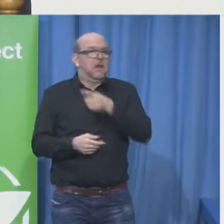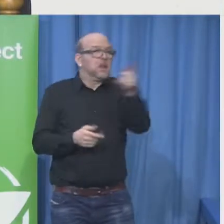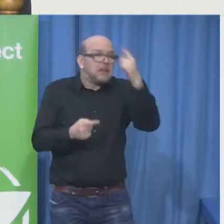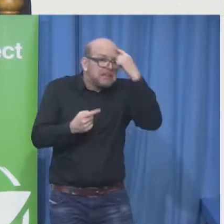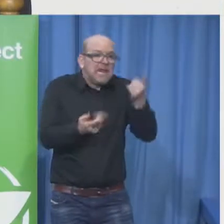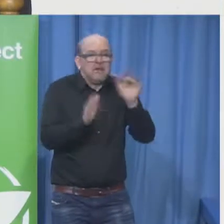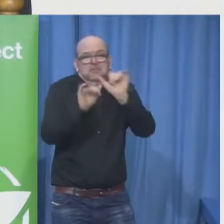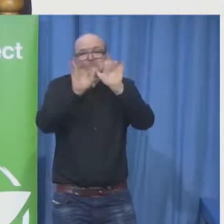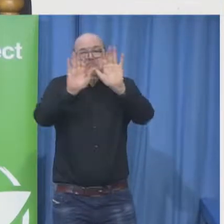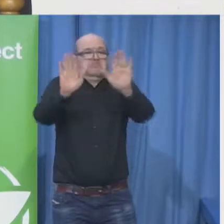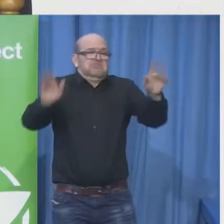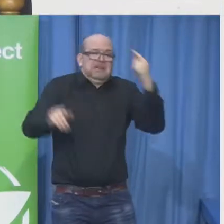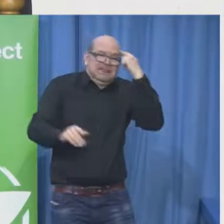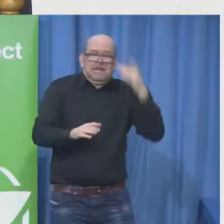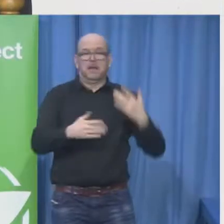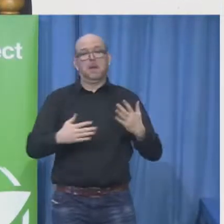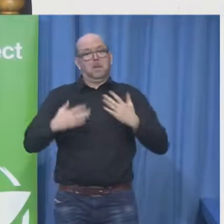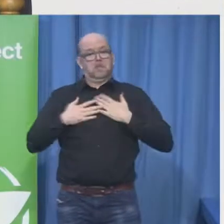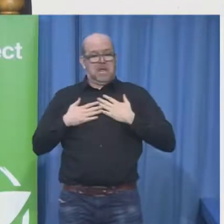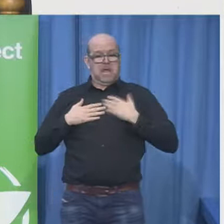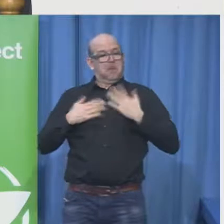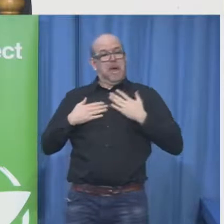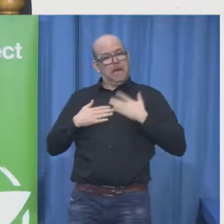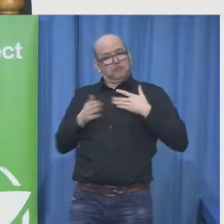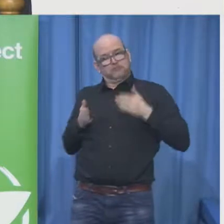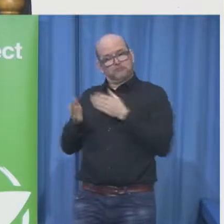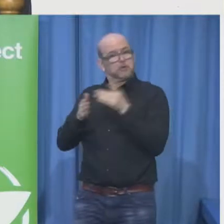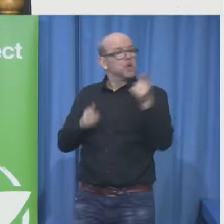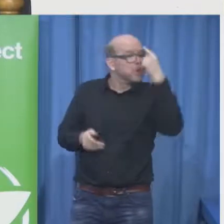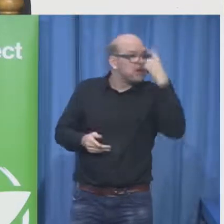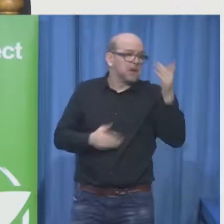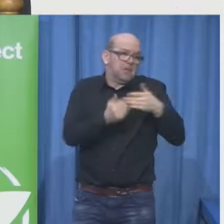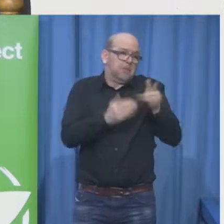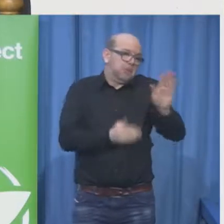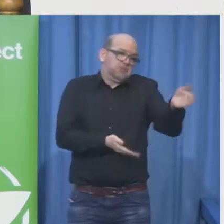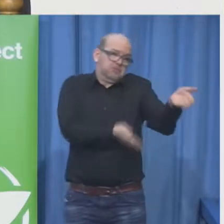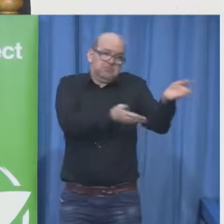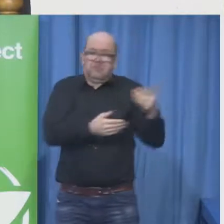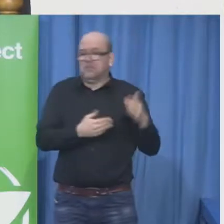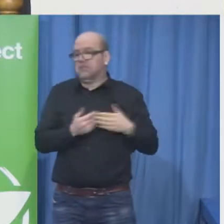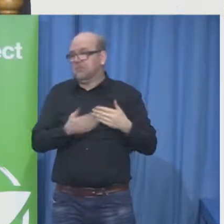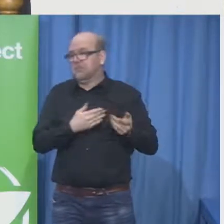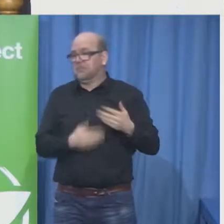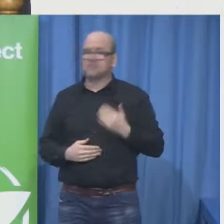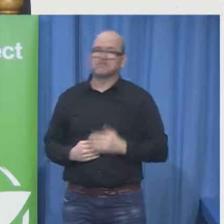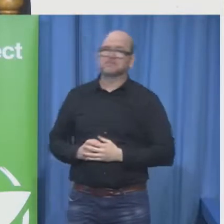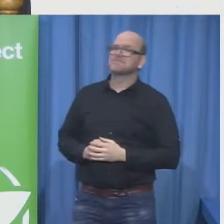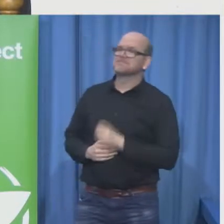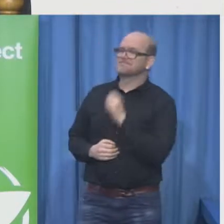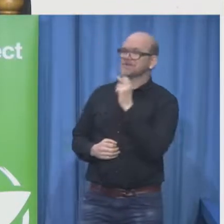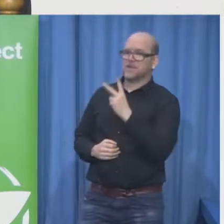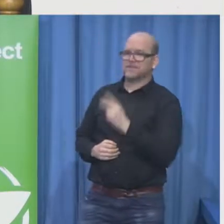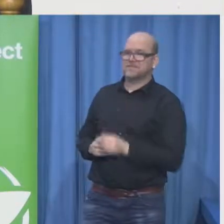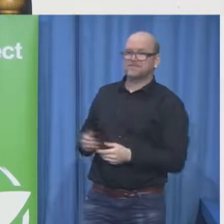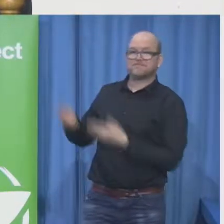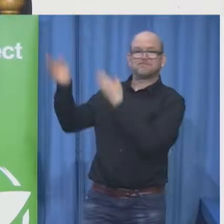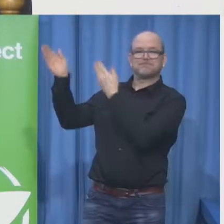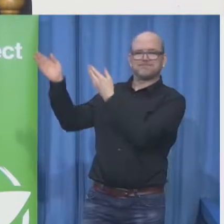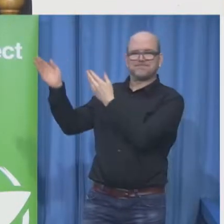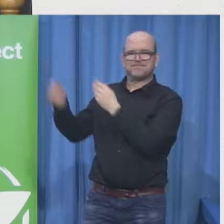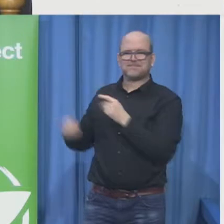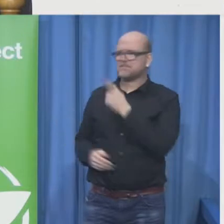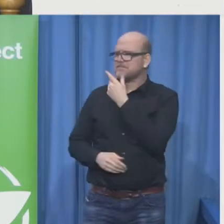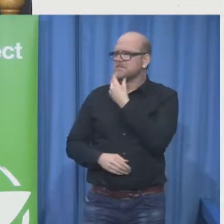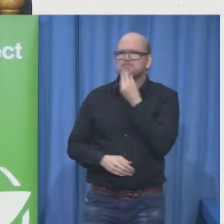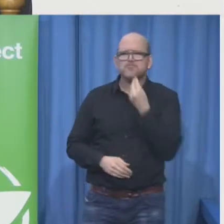our next friend again with autism can you put the flip over there